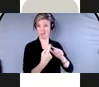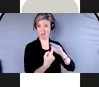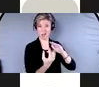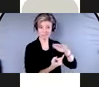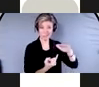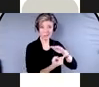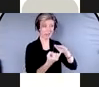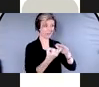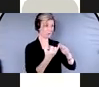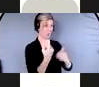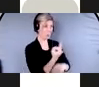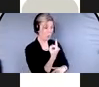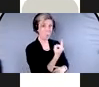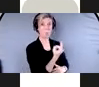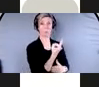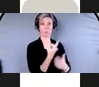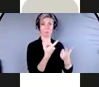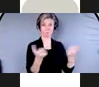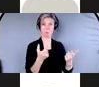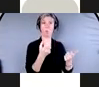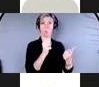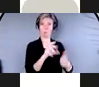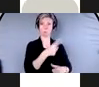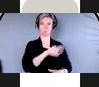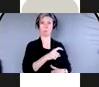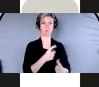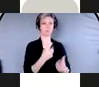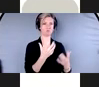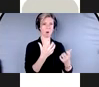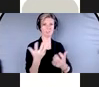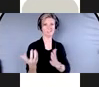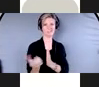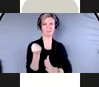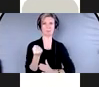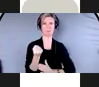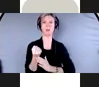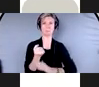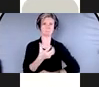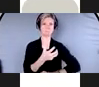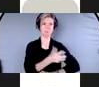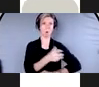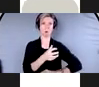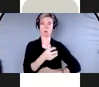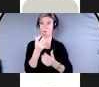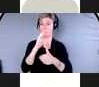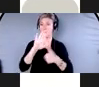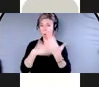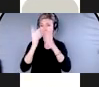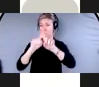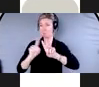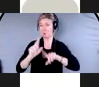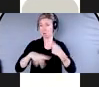power and control as a main factor in all forms of abuse, domestic abuse, child abuse, including elder abuse as well.